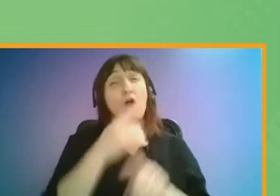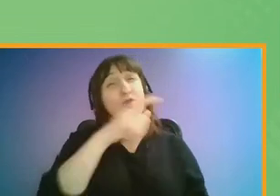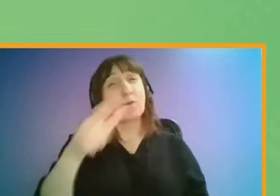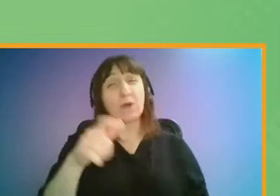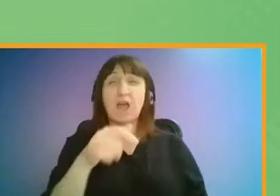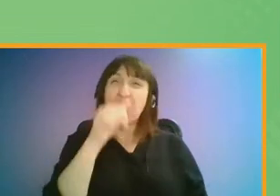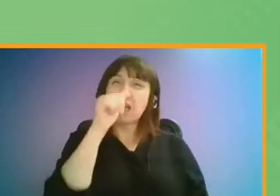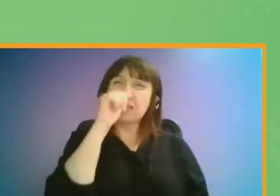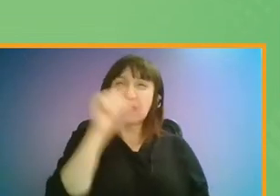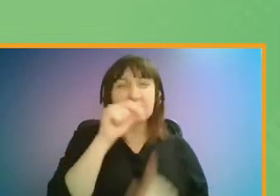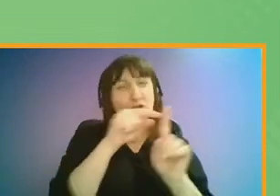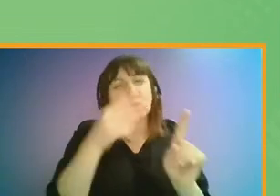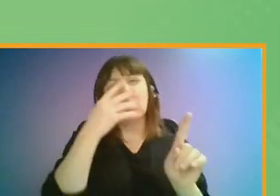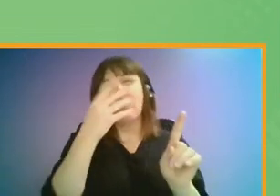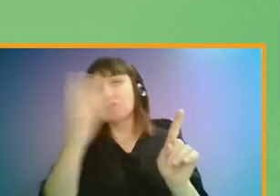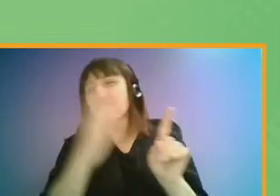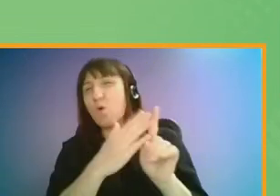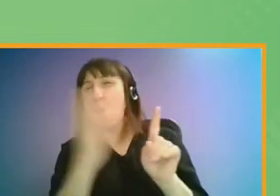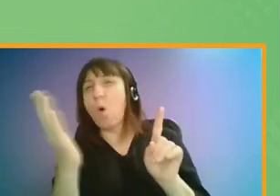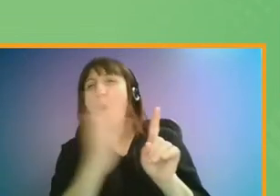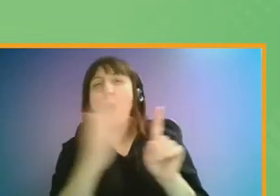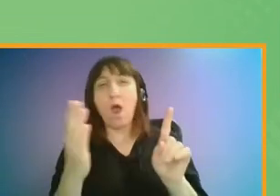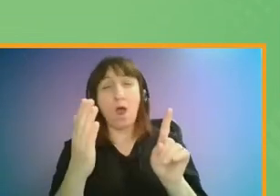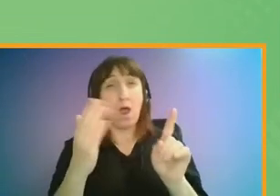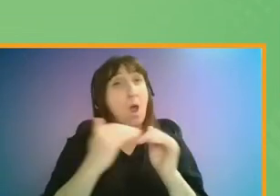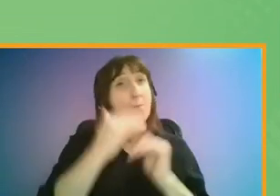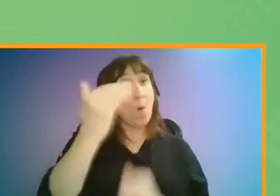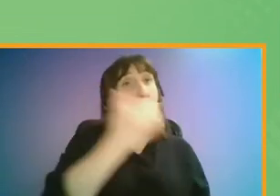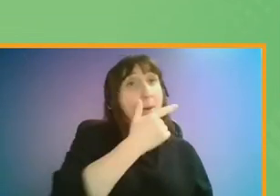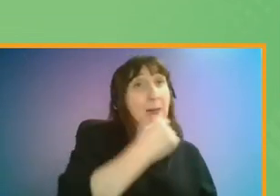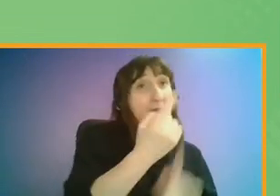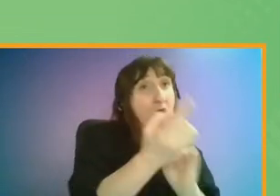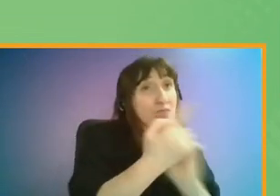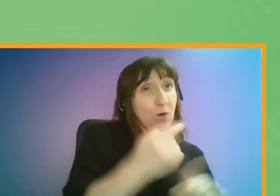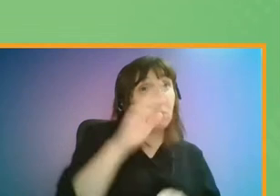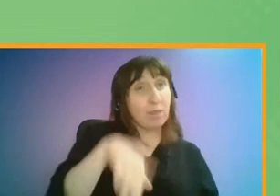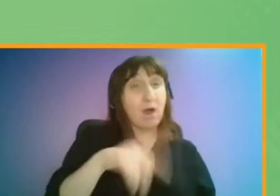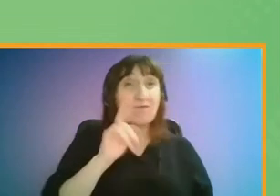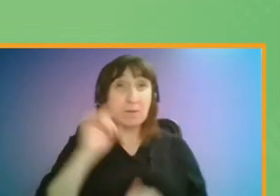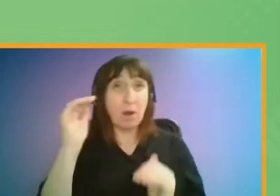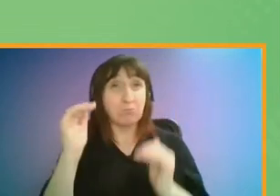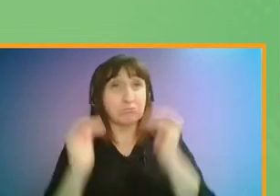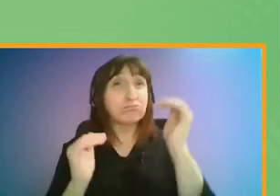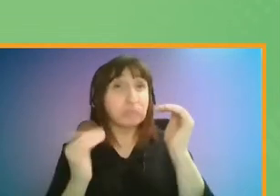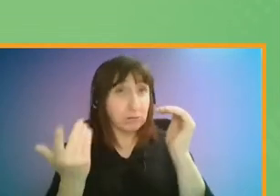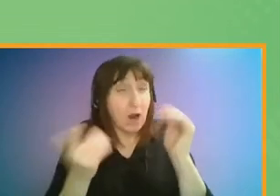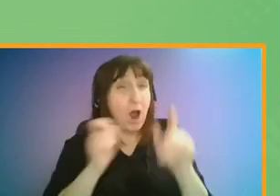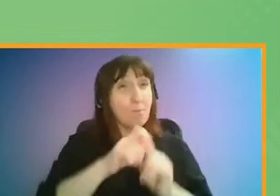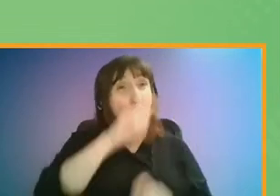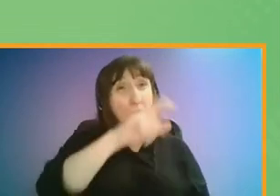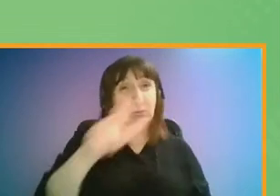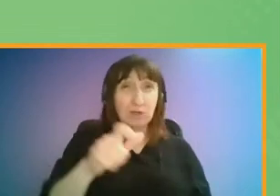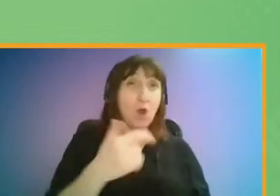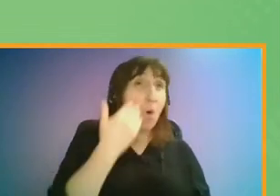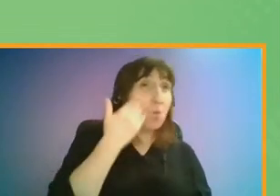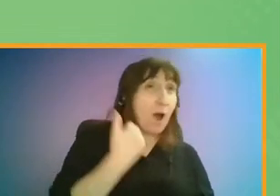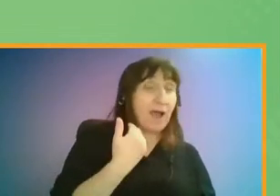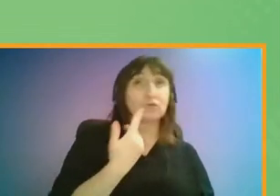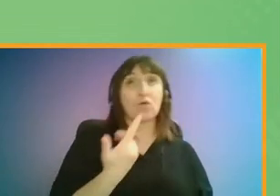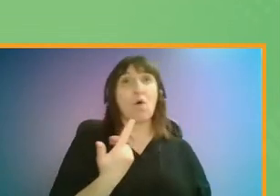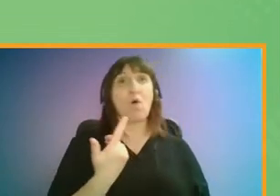aged 16 to 44. We had slightly more male than female respondents and the vast majority of respondents were white or white British.